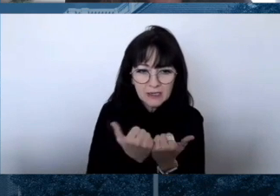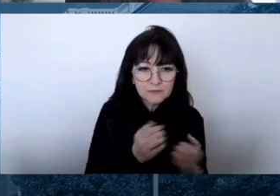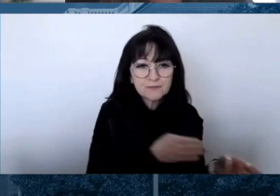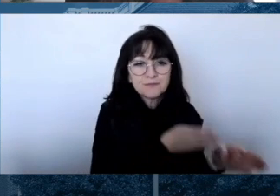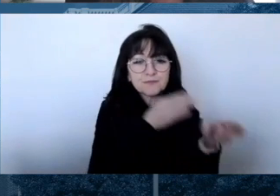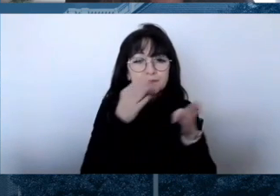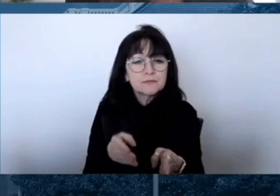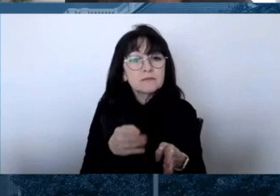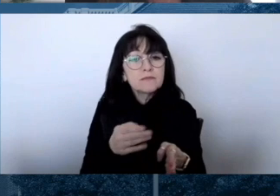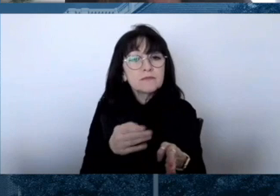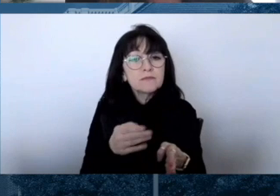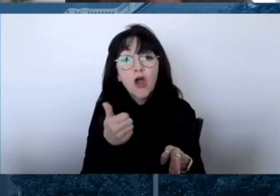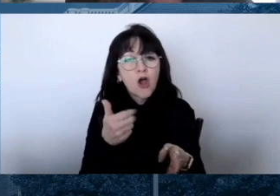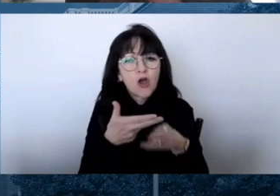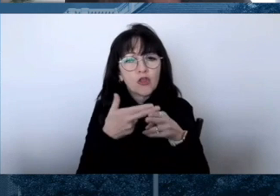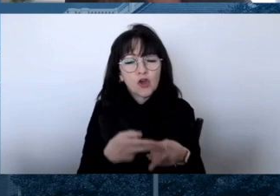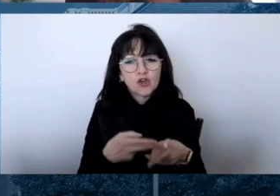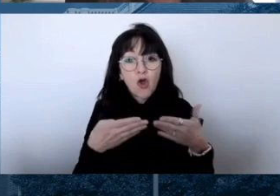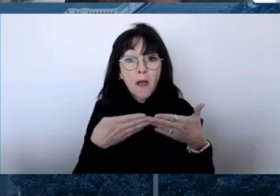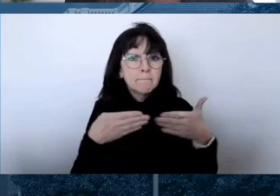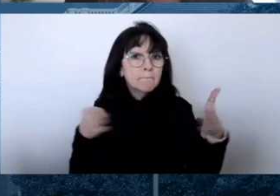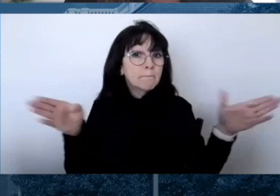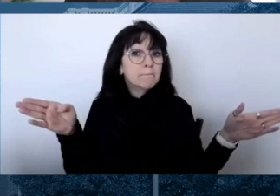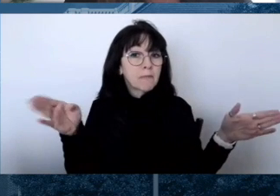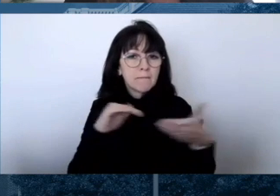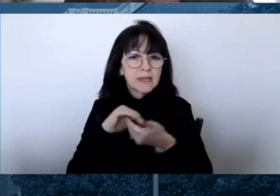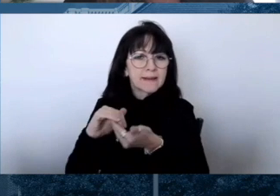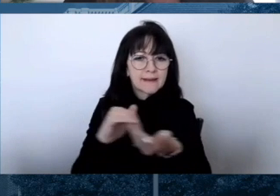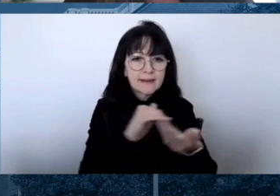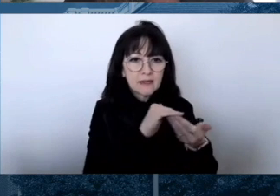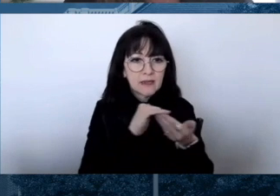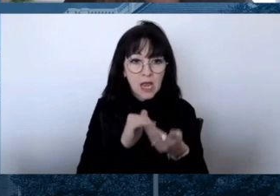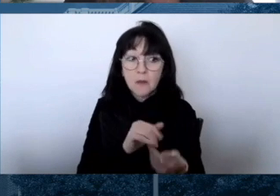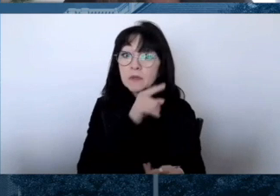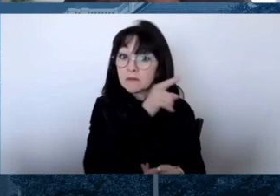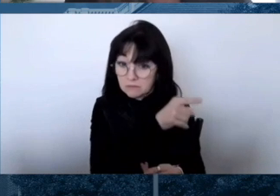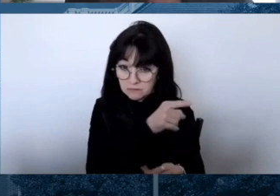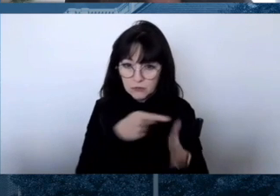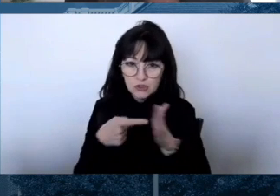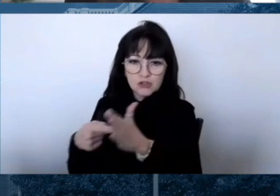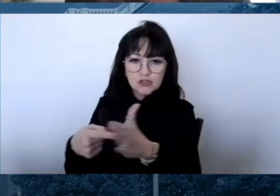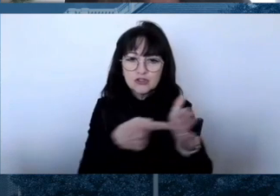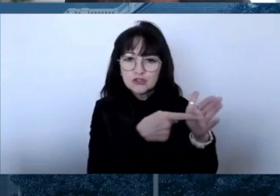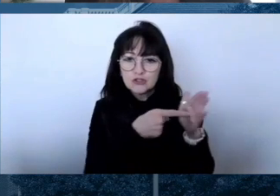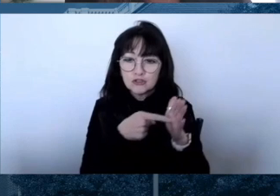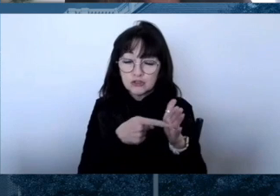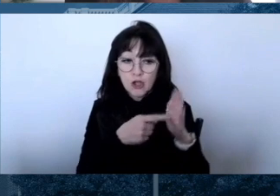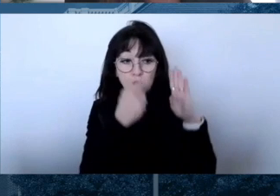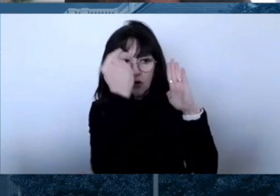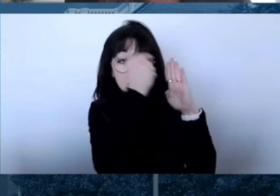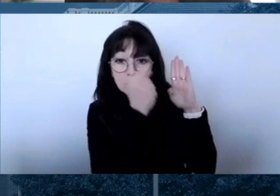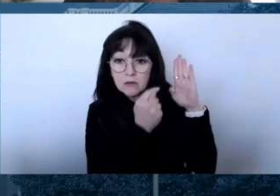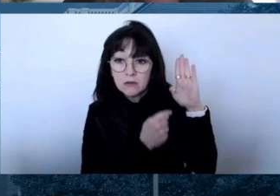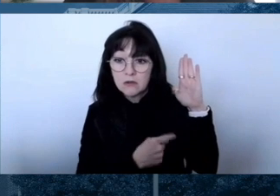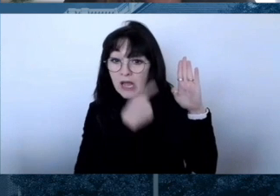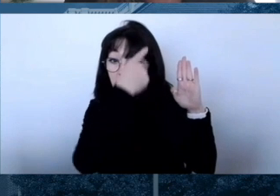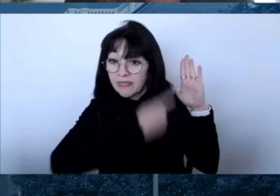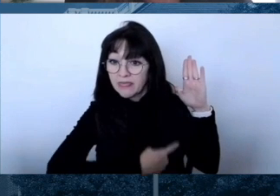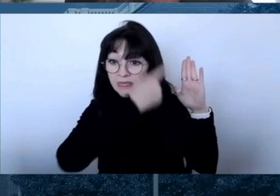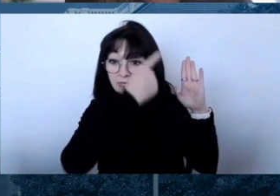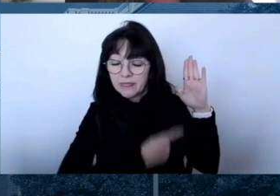have misinformation alert pages where you can often find out more information about these